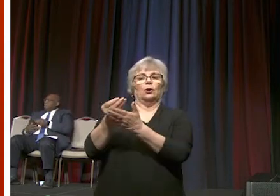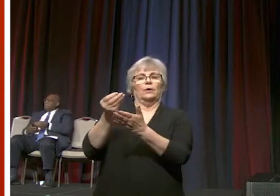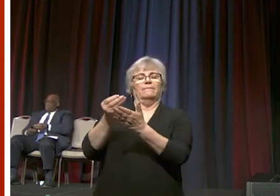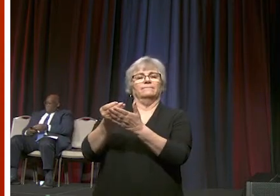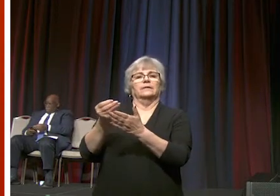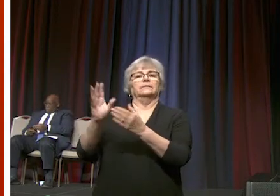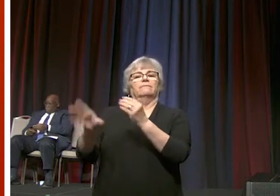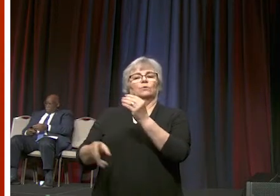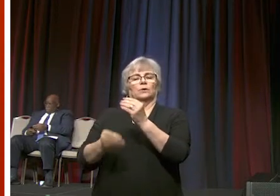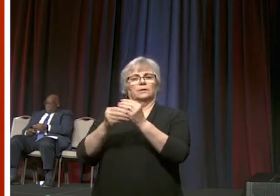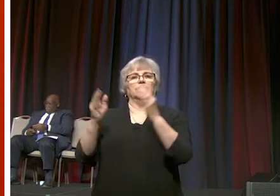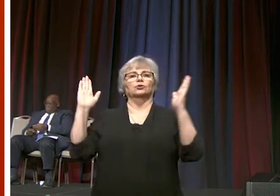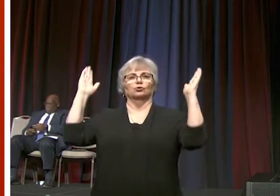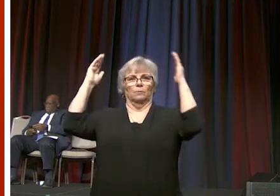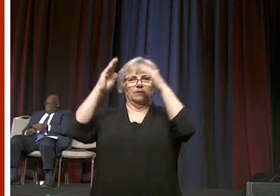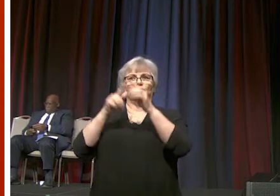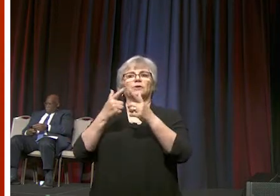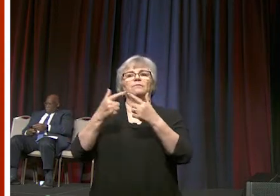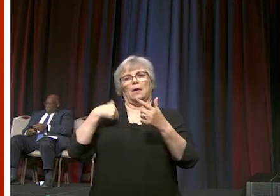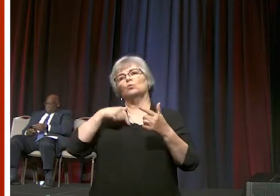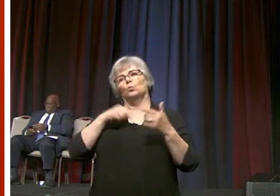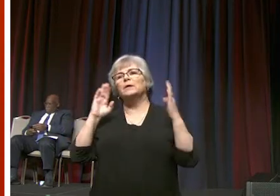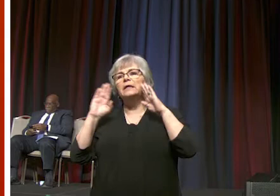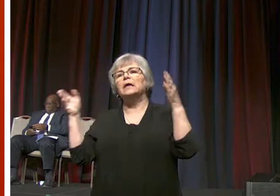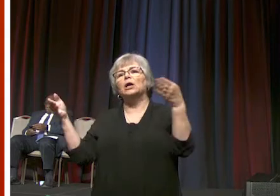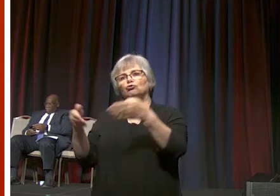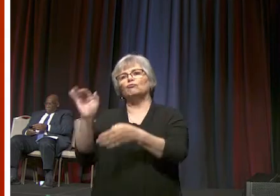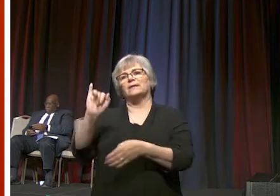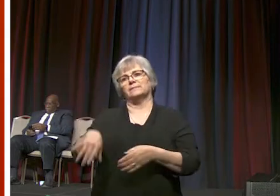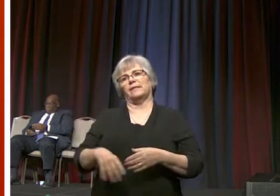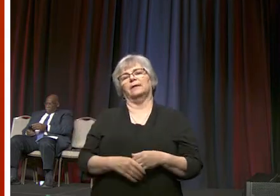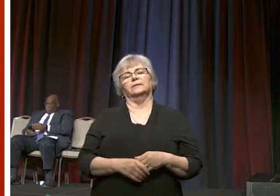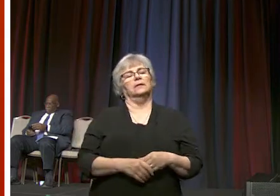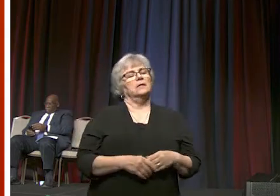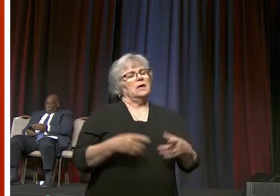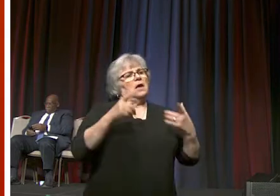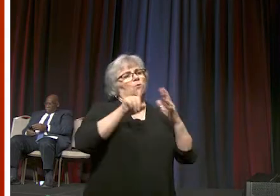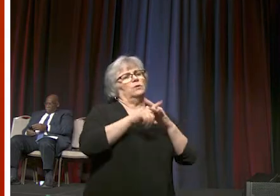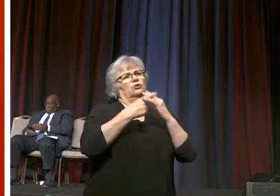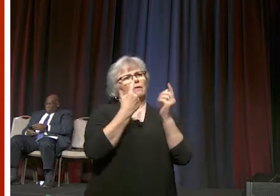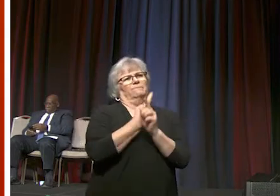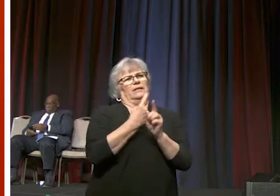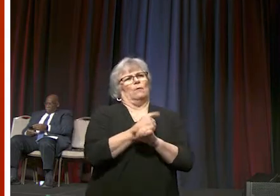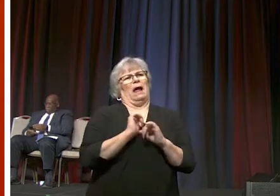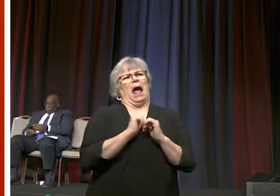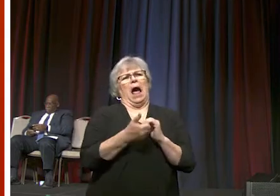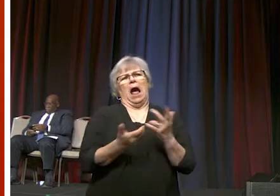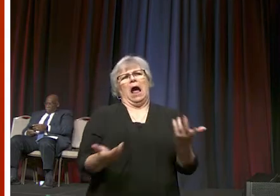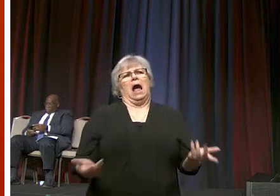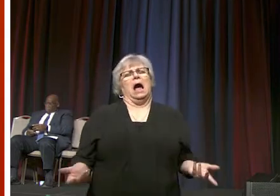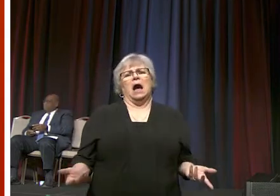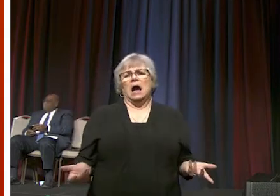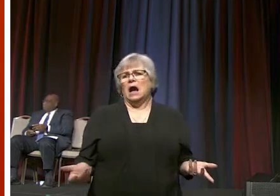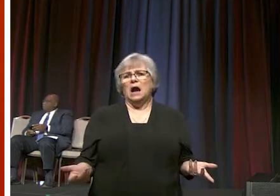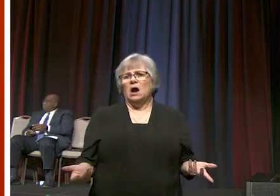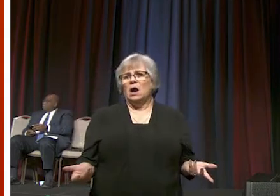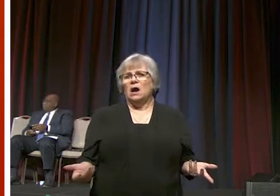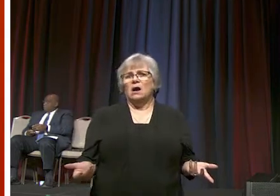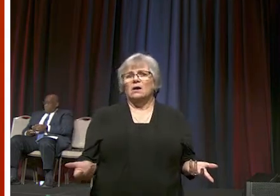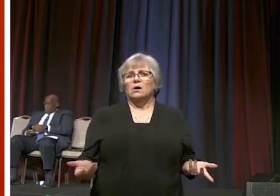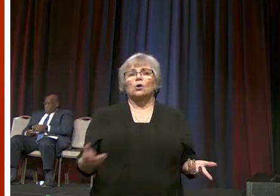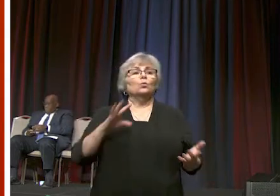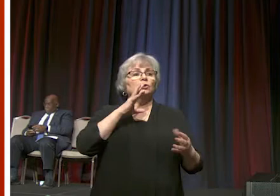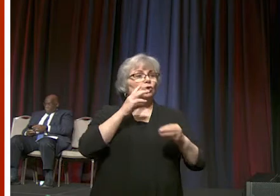address and this is how we started to figure out how to do it we talked about